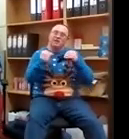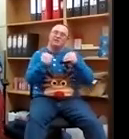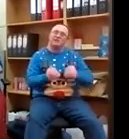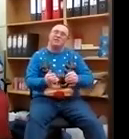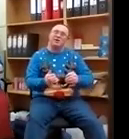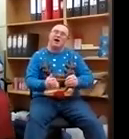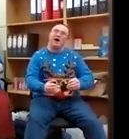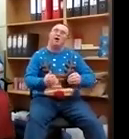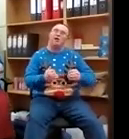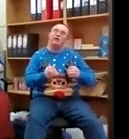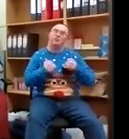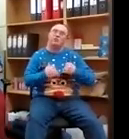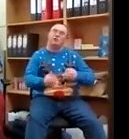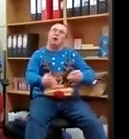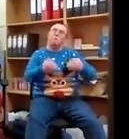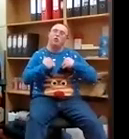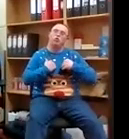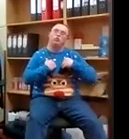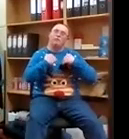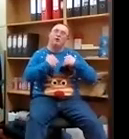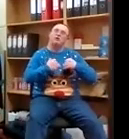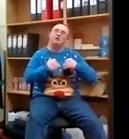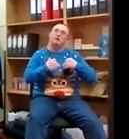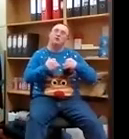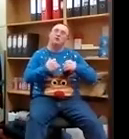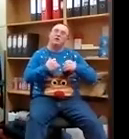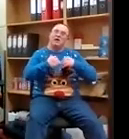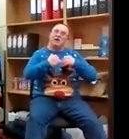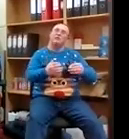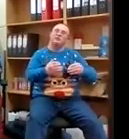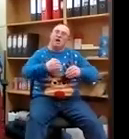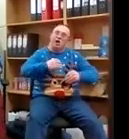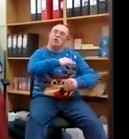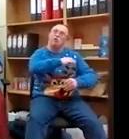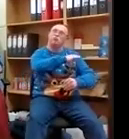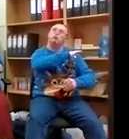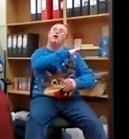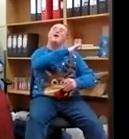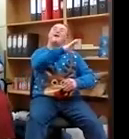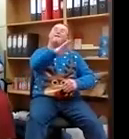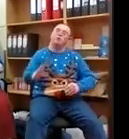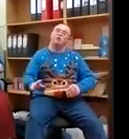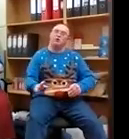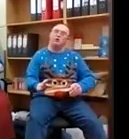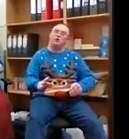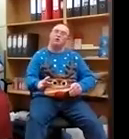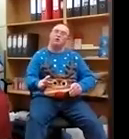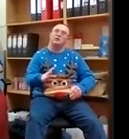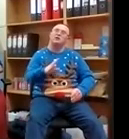that same thing i'm going to give my love a life experience around to anybody